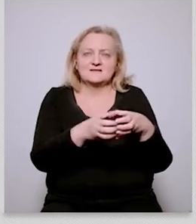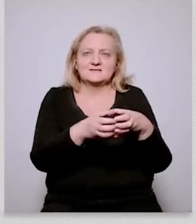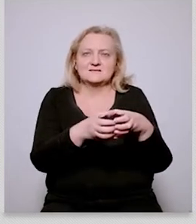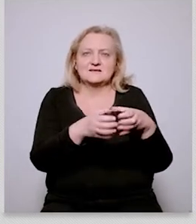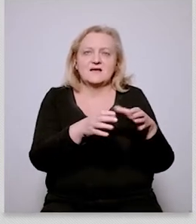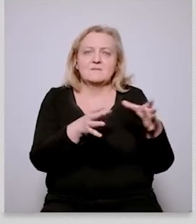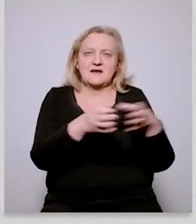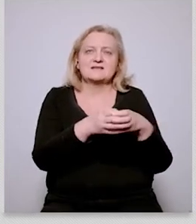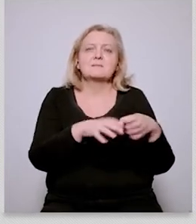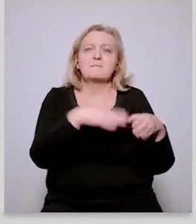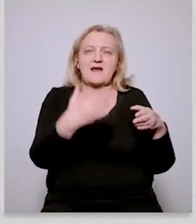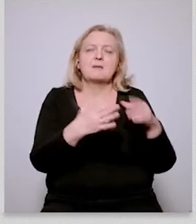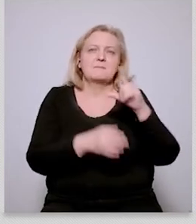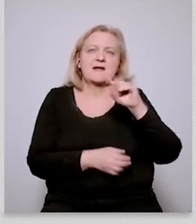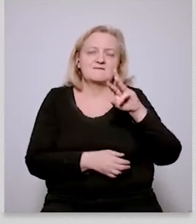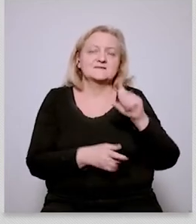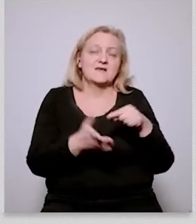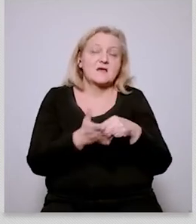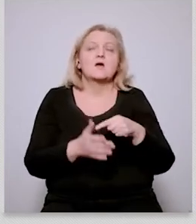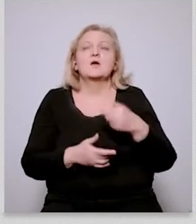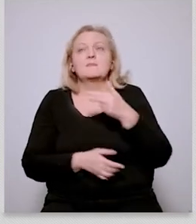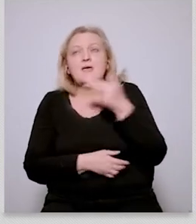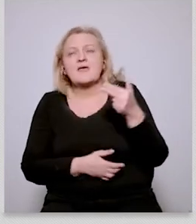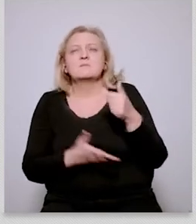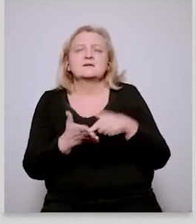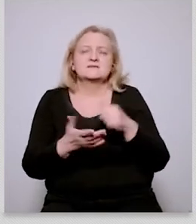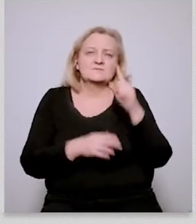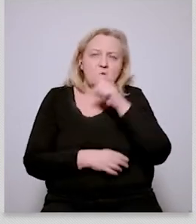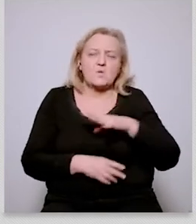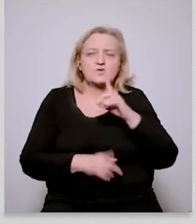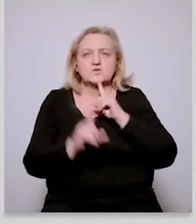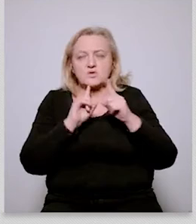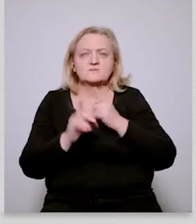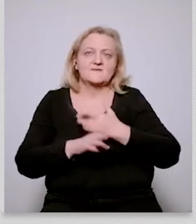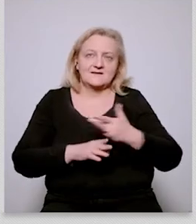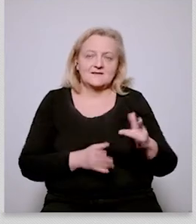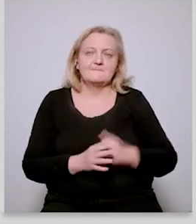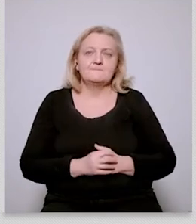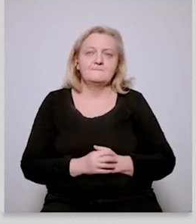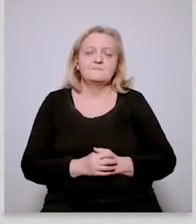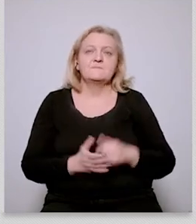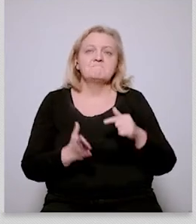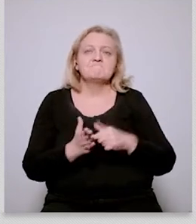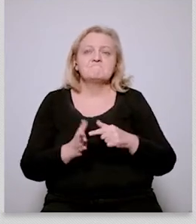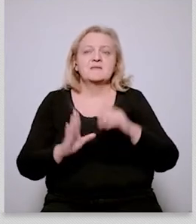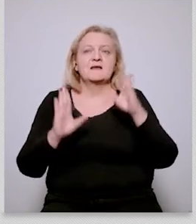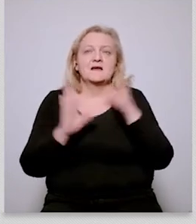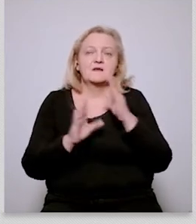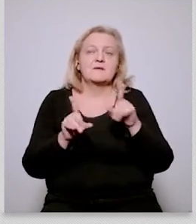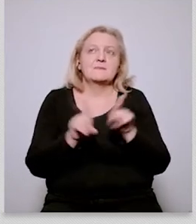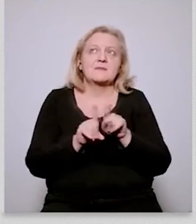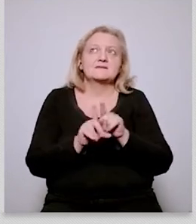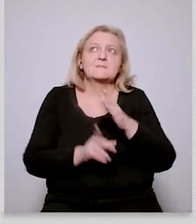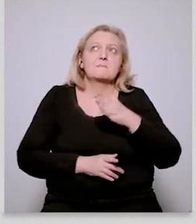the left that it undermined wages for example right that this was a vast conspiracy uh by an elite to keep